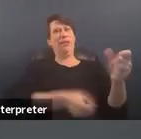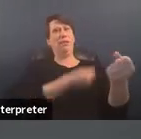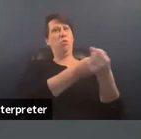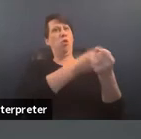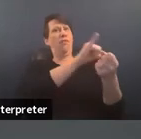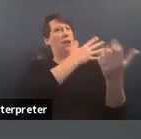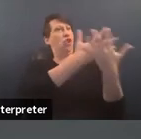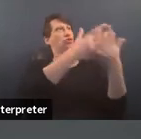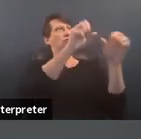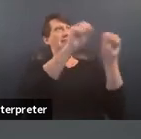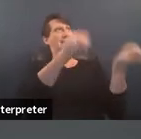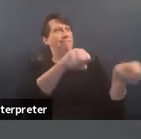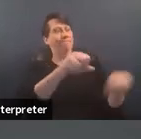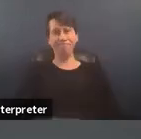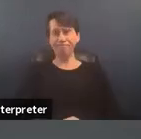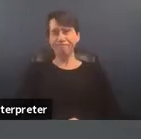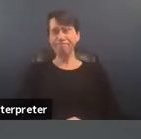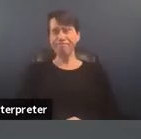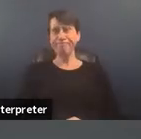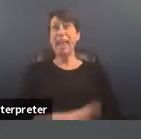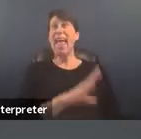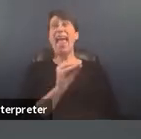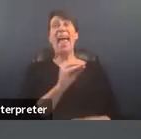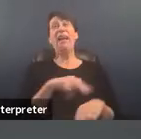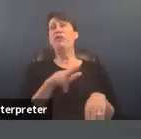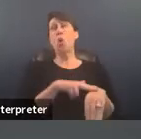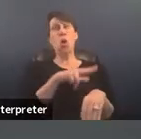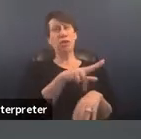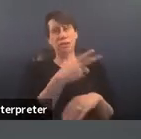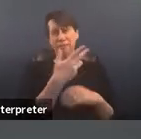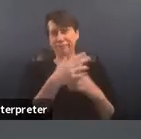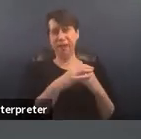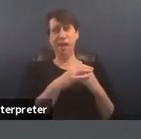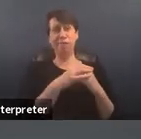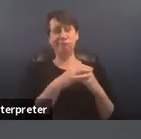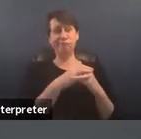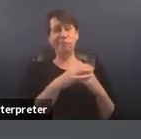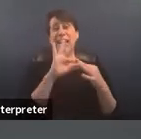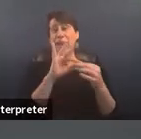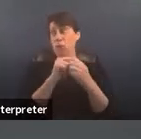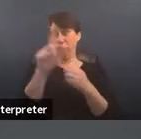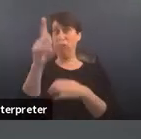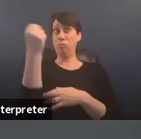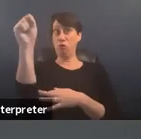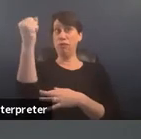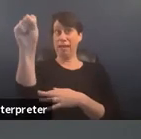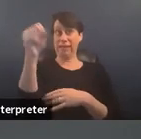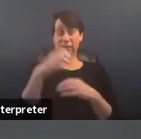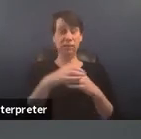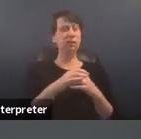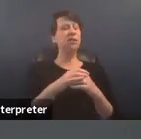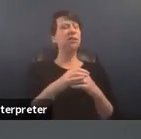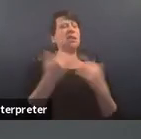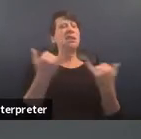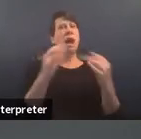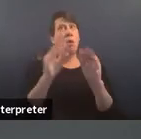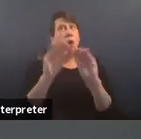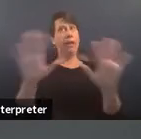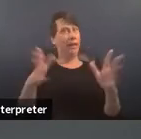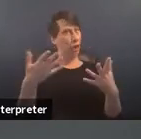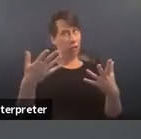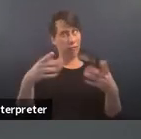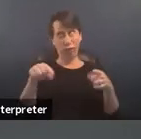the carceral state um and of course in light of protests uh all summer of